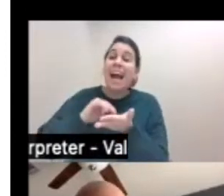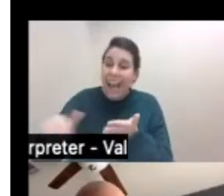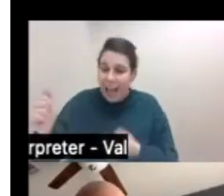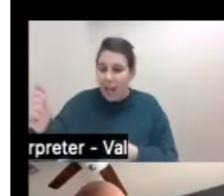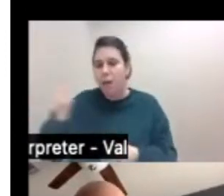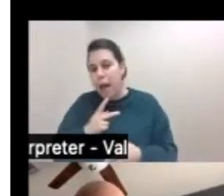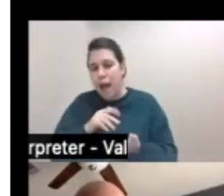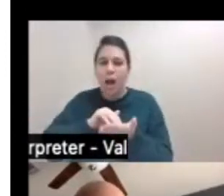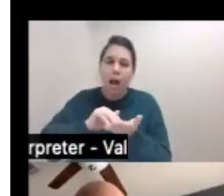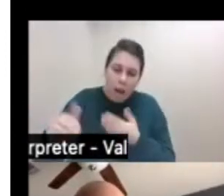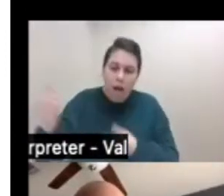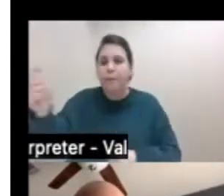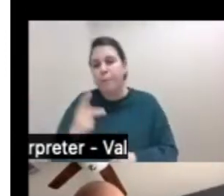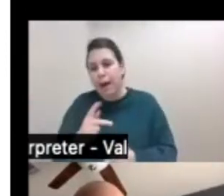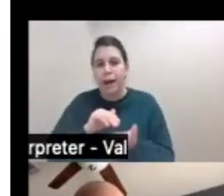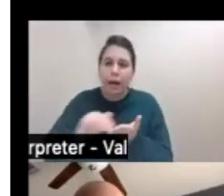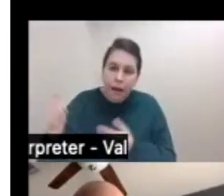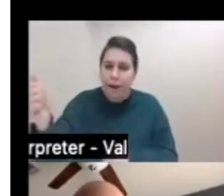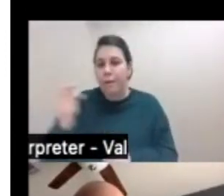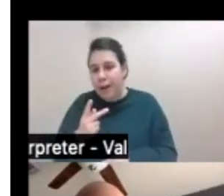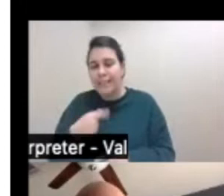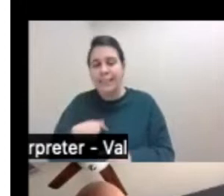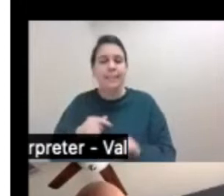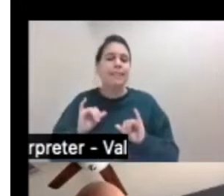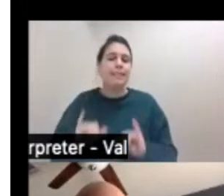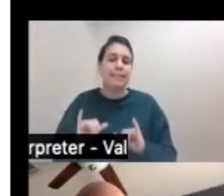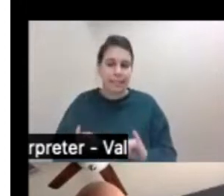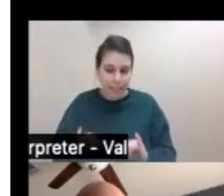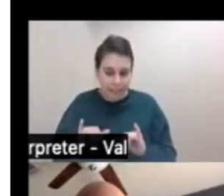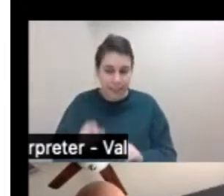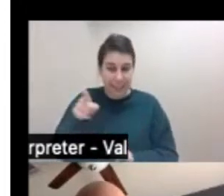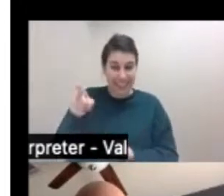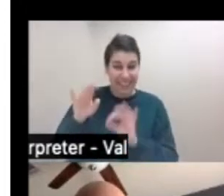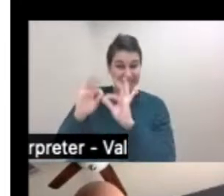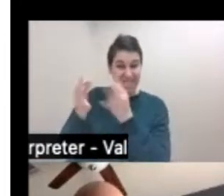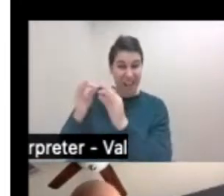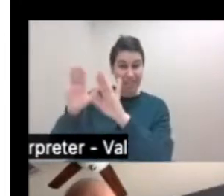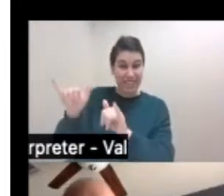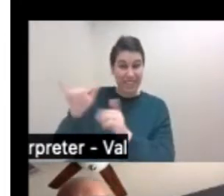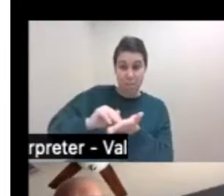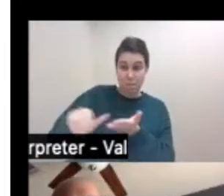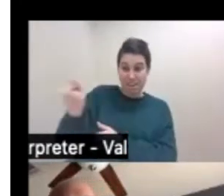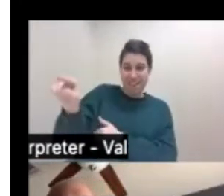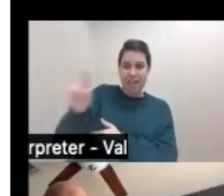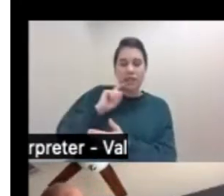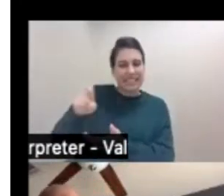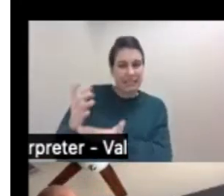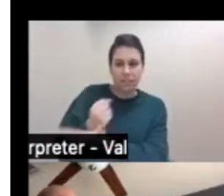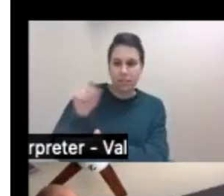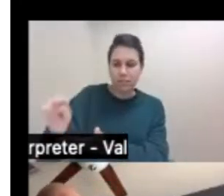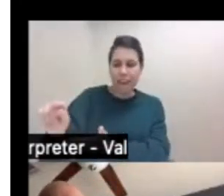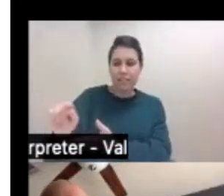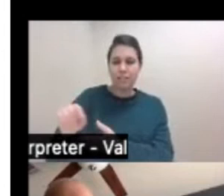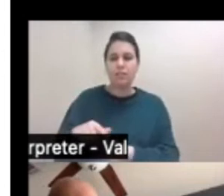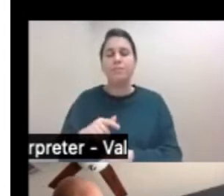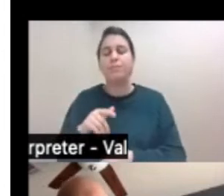impacting the family system was essential and impacting the family systems through parenting practices. Because one of